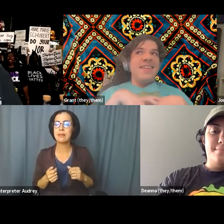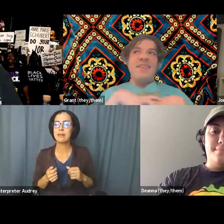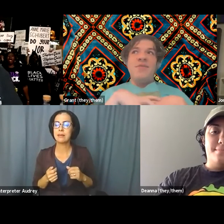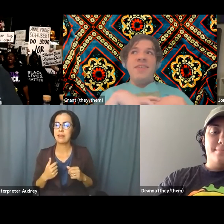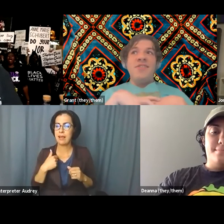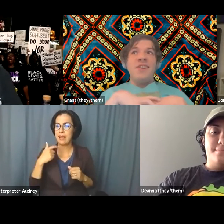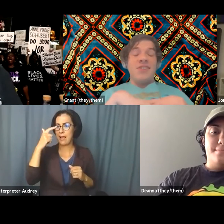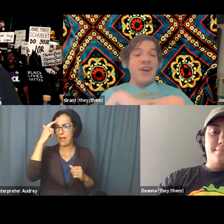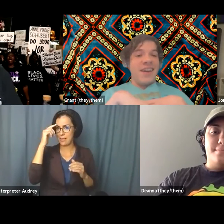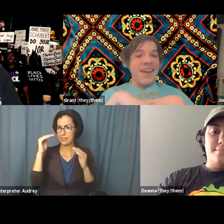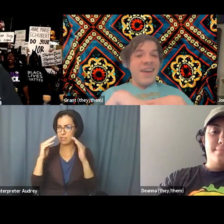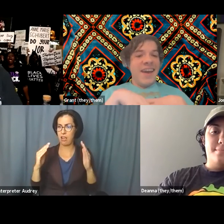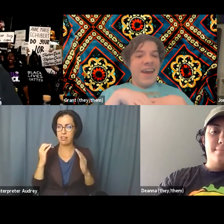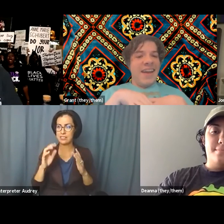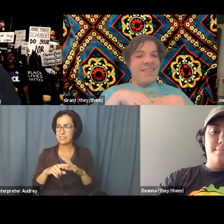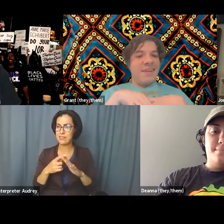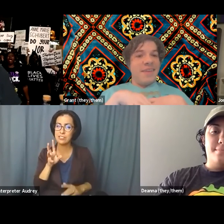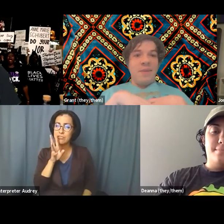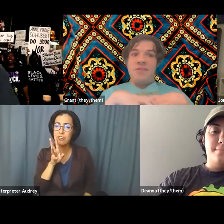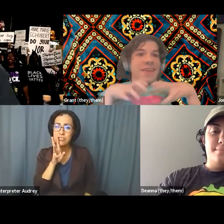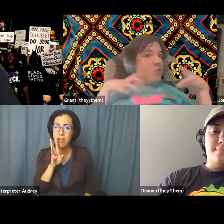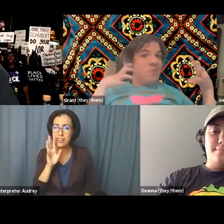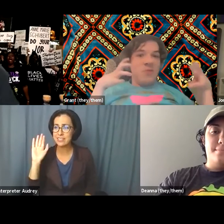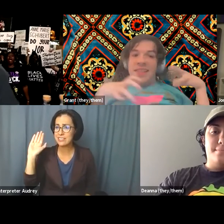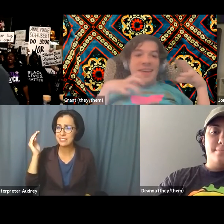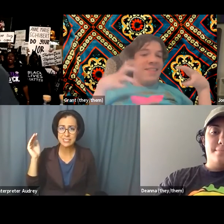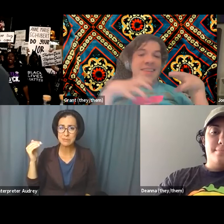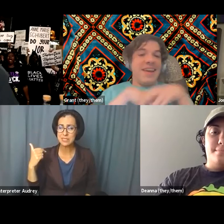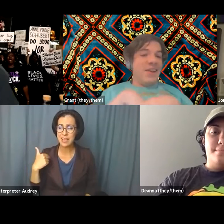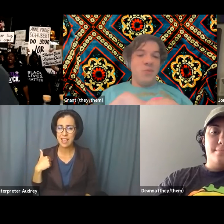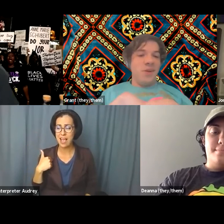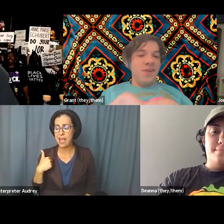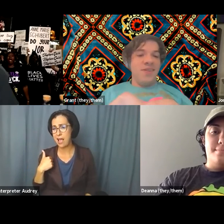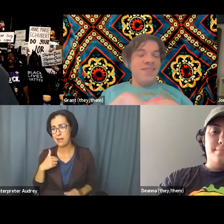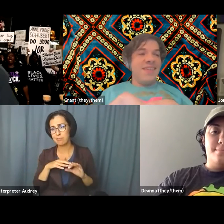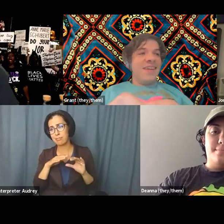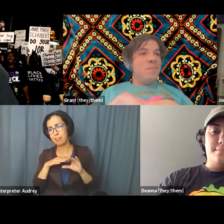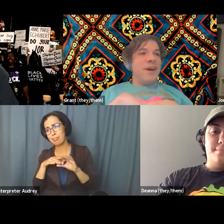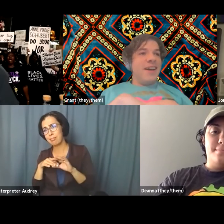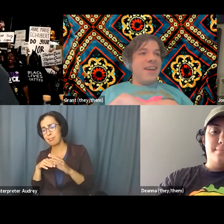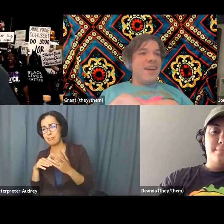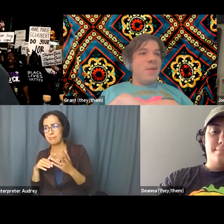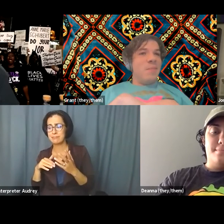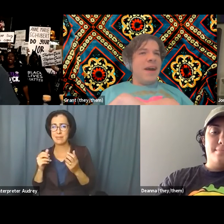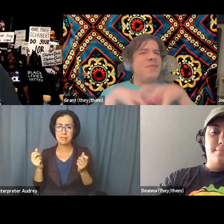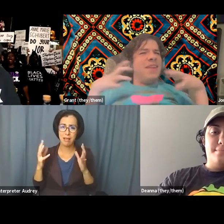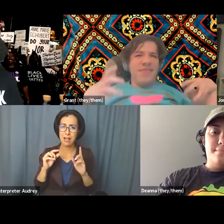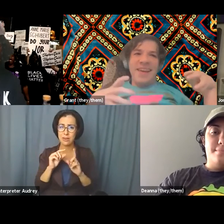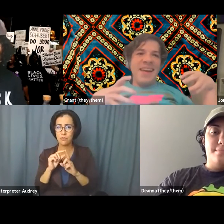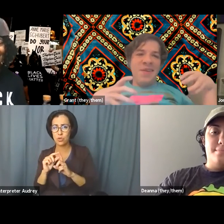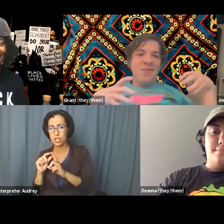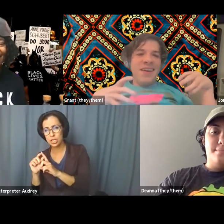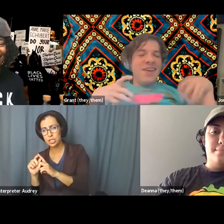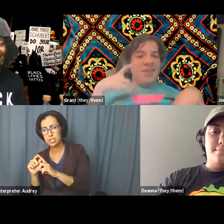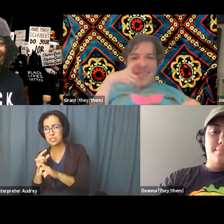colleagues, if I just start talking and it sounds like I'm just like really saying a lot of words, but, um, I've kind of